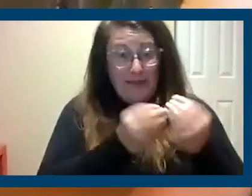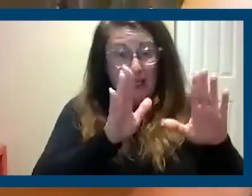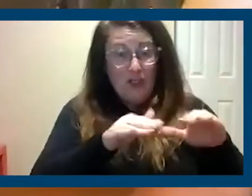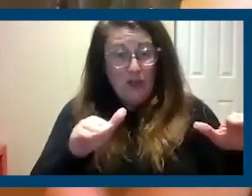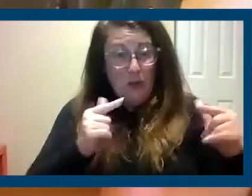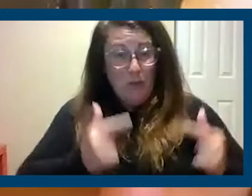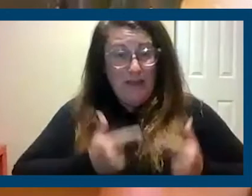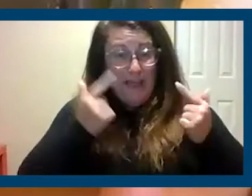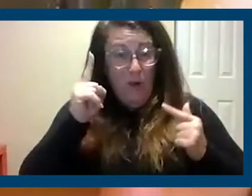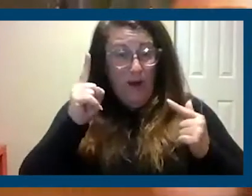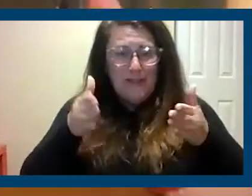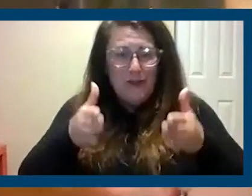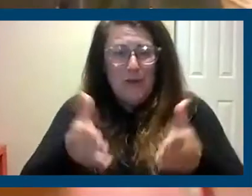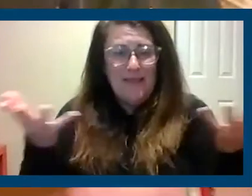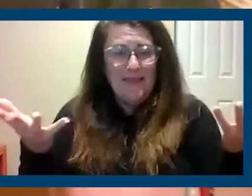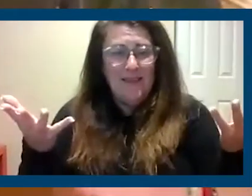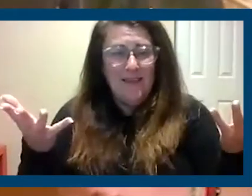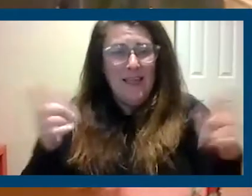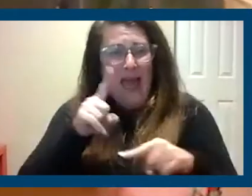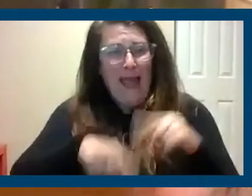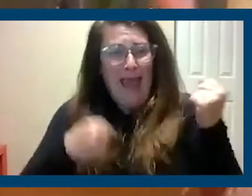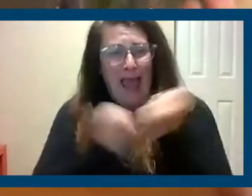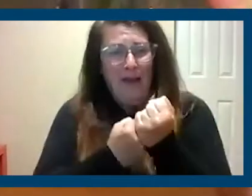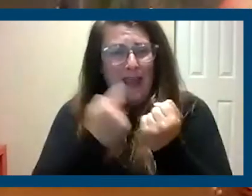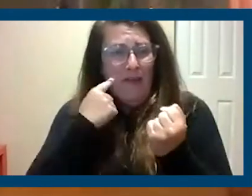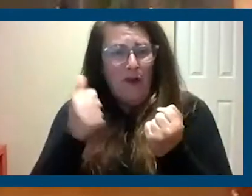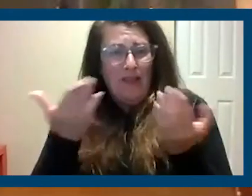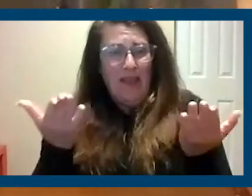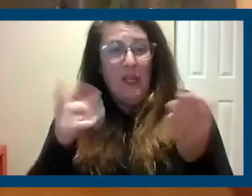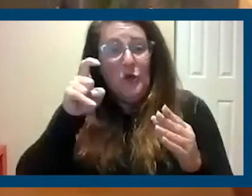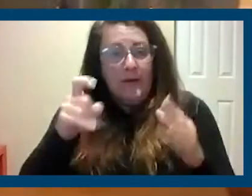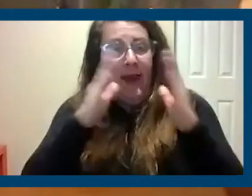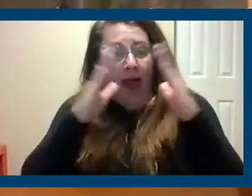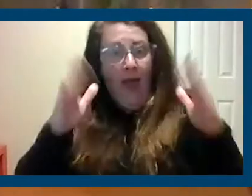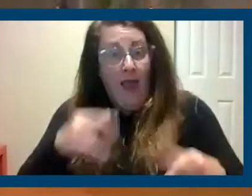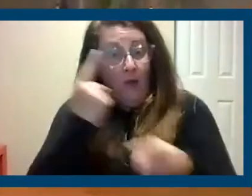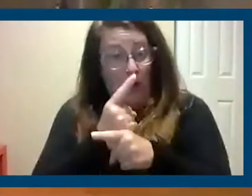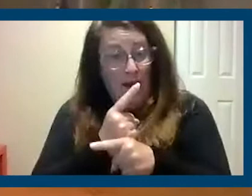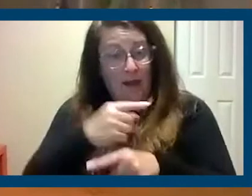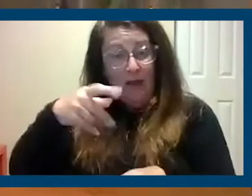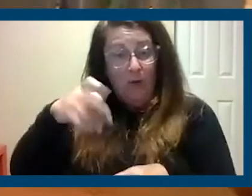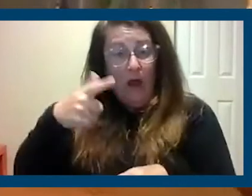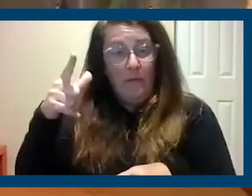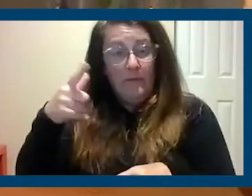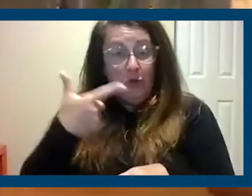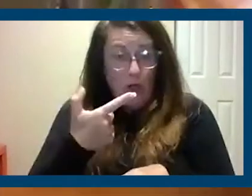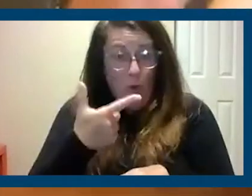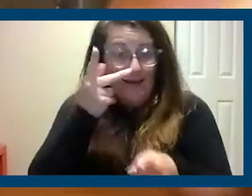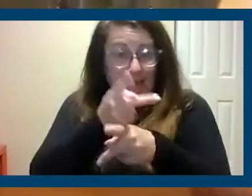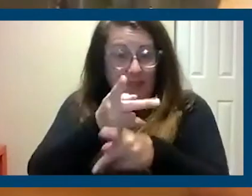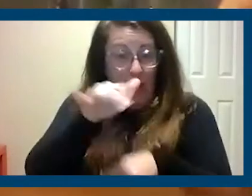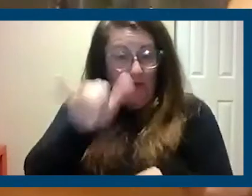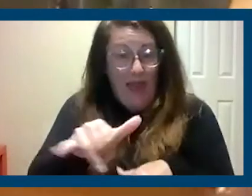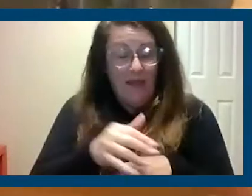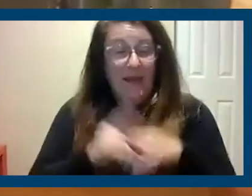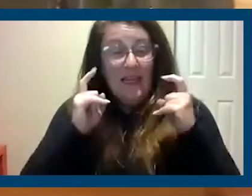streets. And therefore, you can't advocate for anything else, because you need a roof over your head. And that's what Prop 21 does. Prop 21 gives